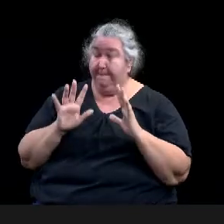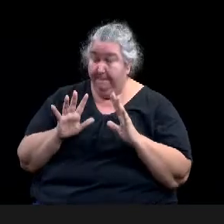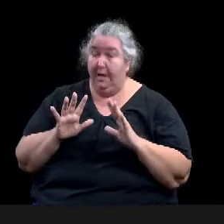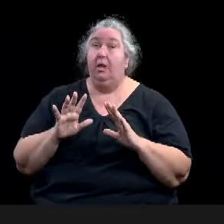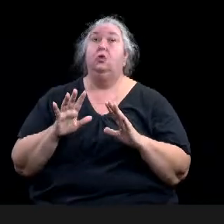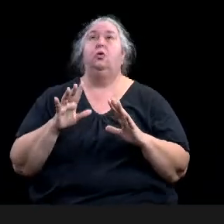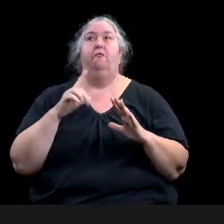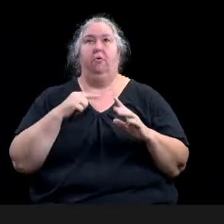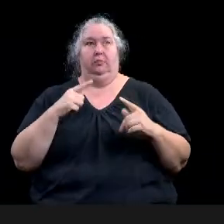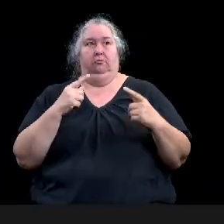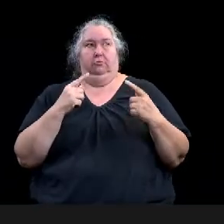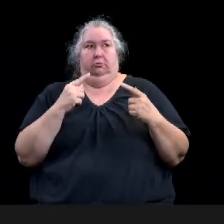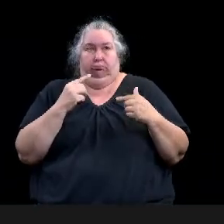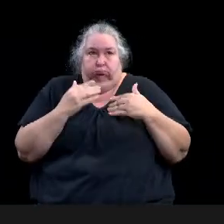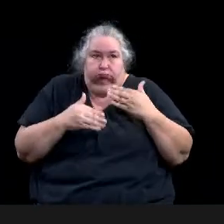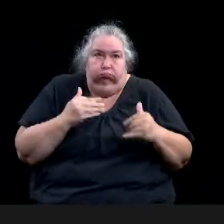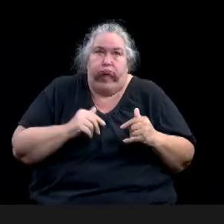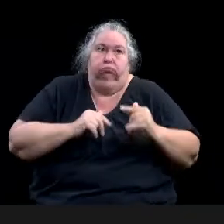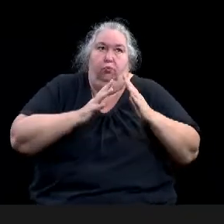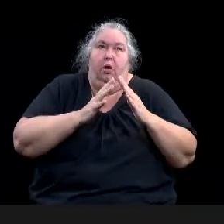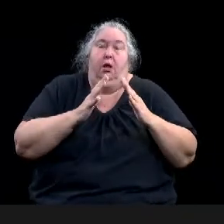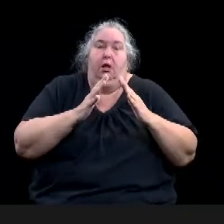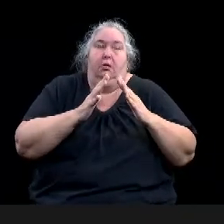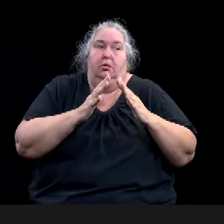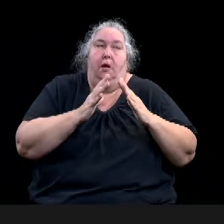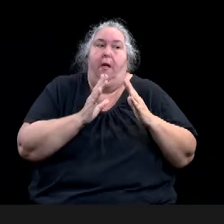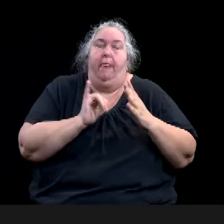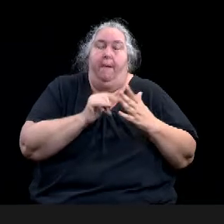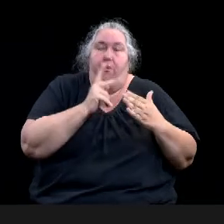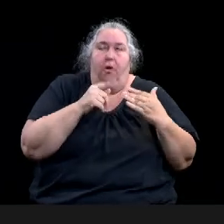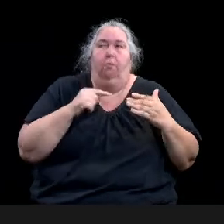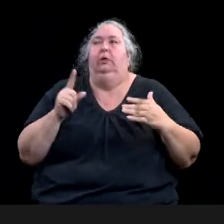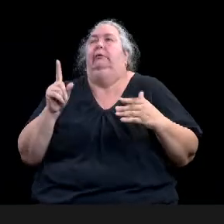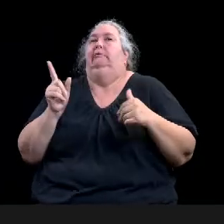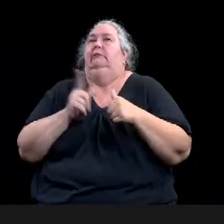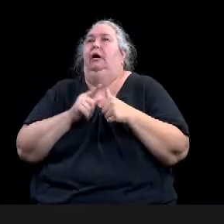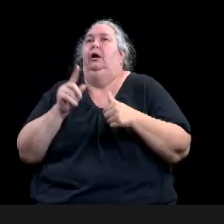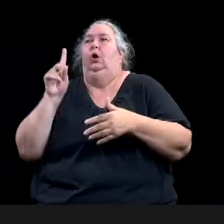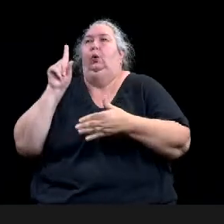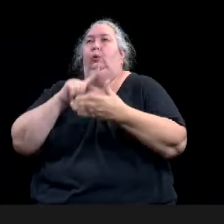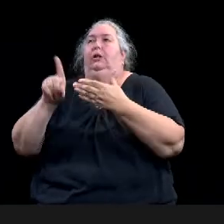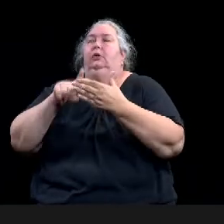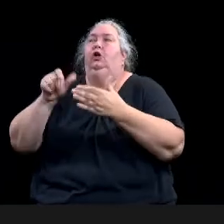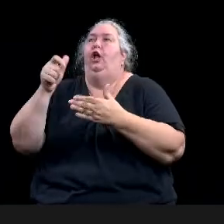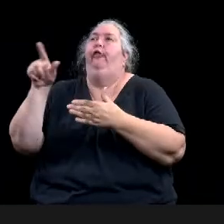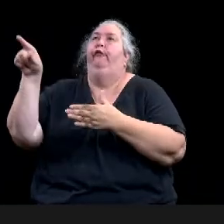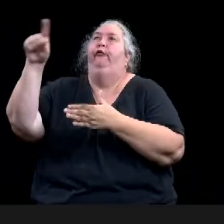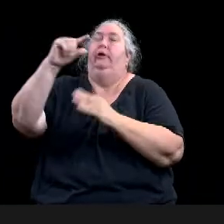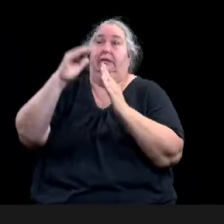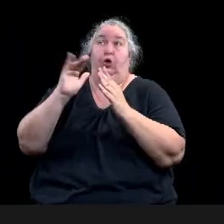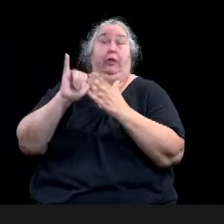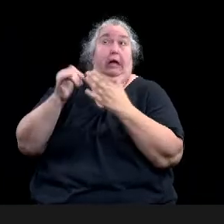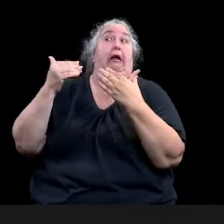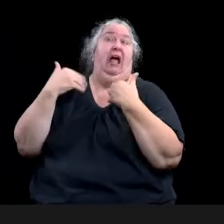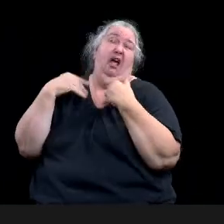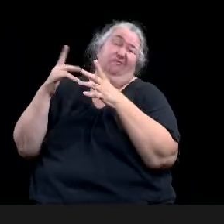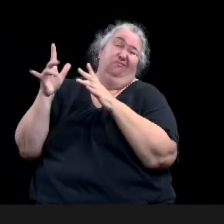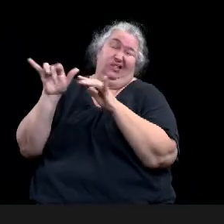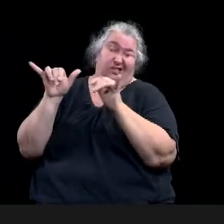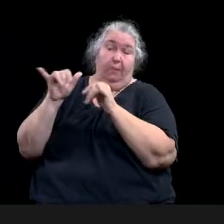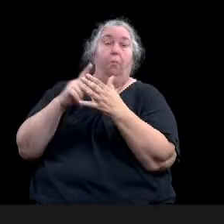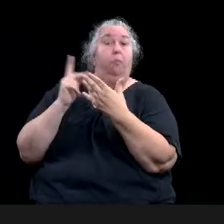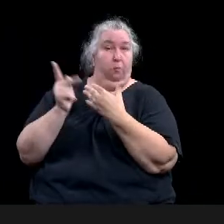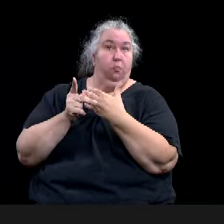had the program, a similar program. We also surveyed our neighborhood associations to see what they might need. Um, so in this